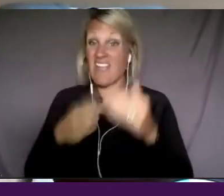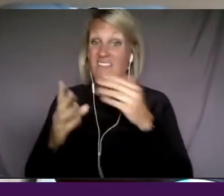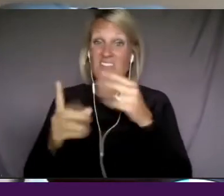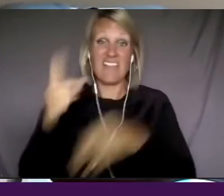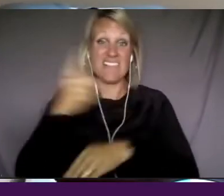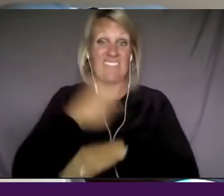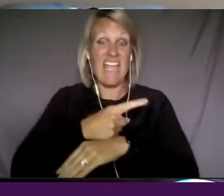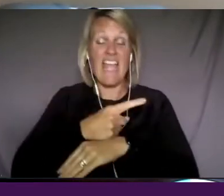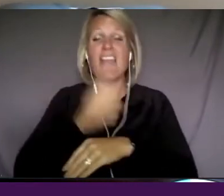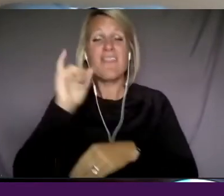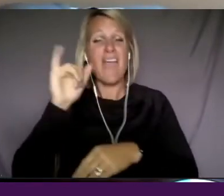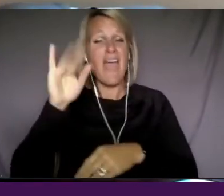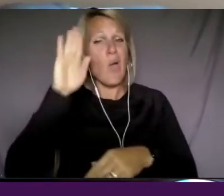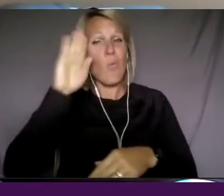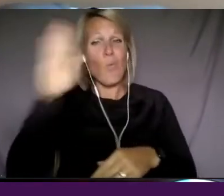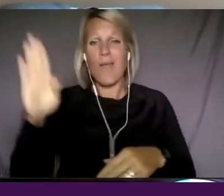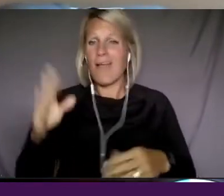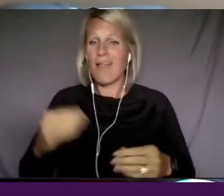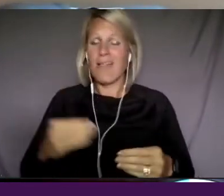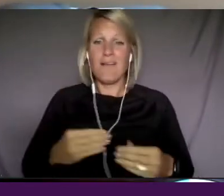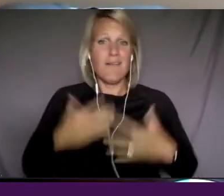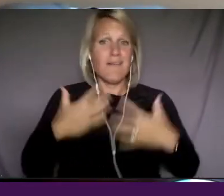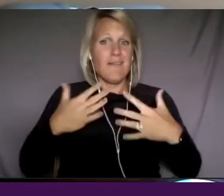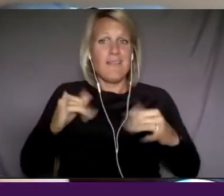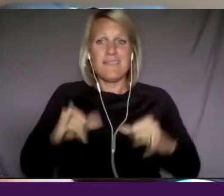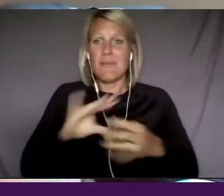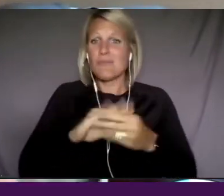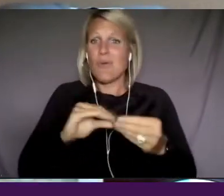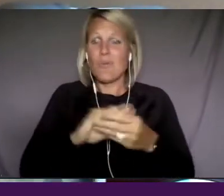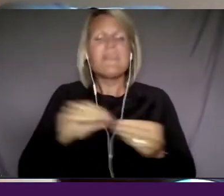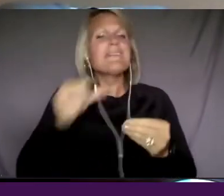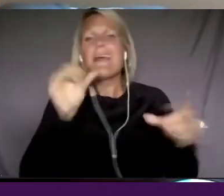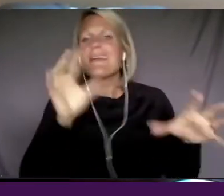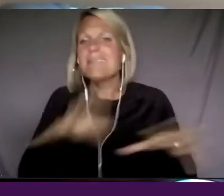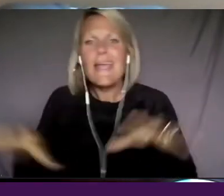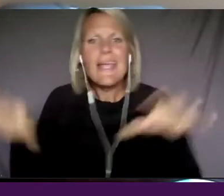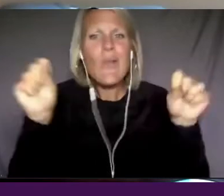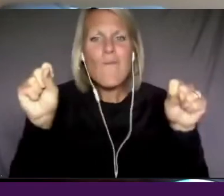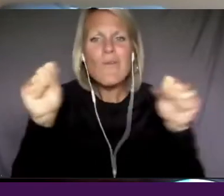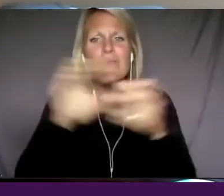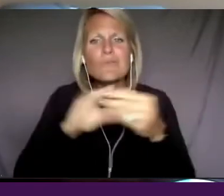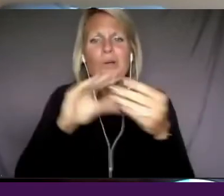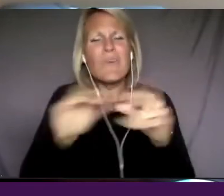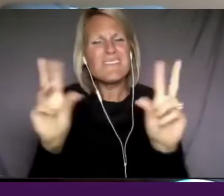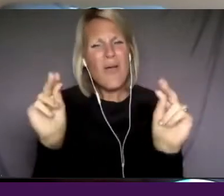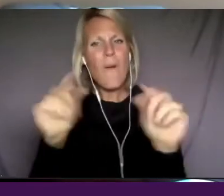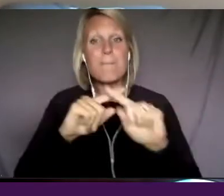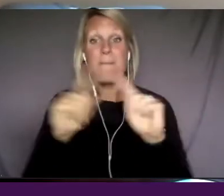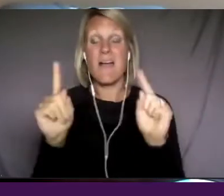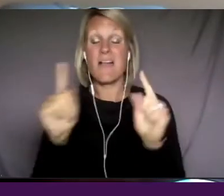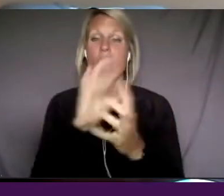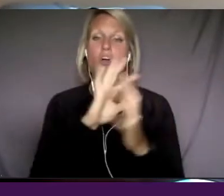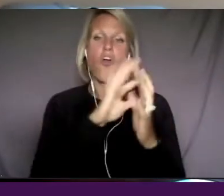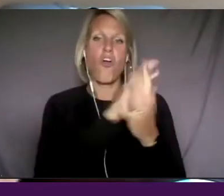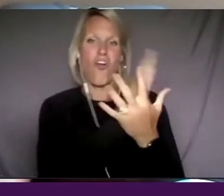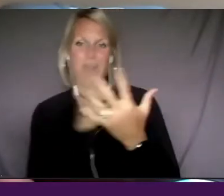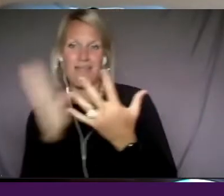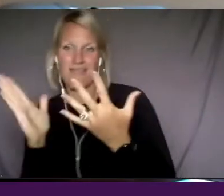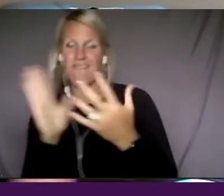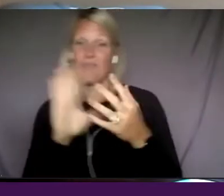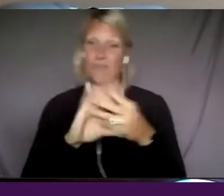not like taking over the story or hijacking the story, but that all of these stories have those potential elements in them.